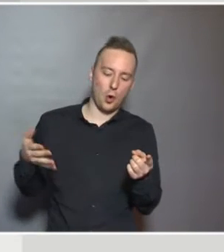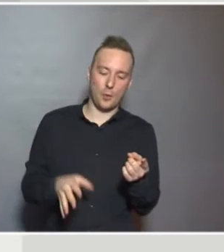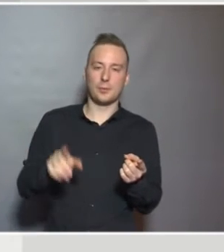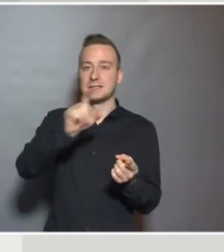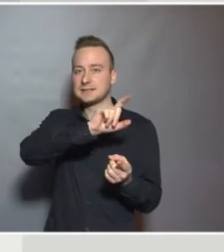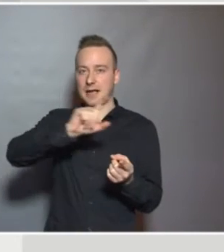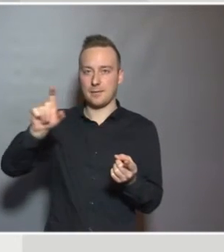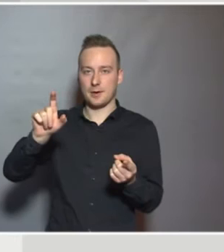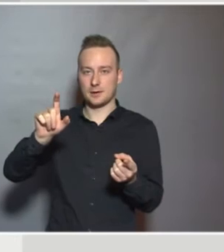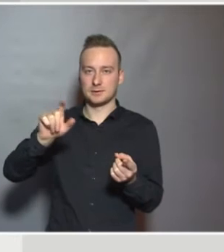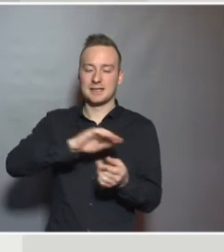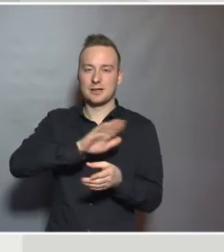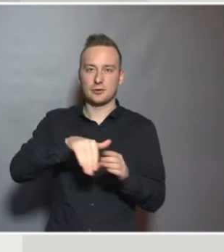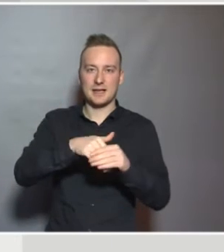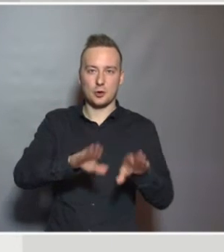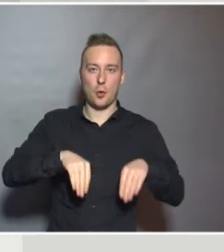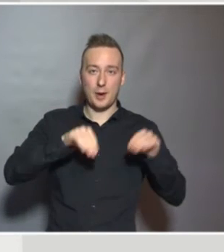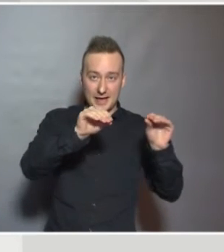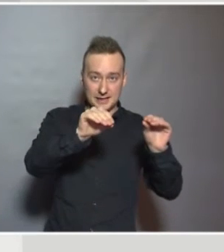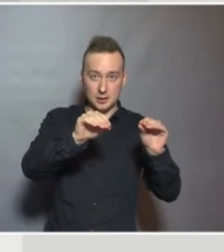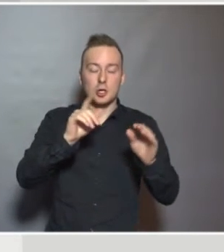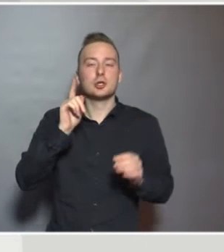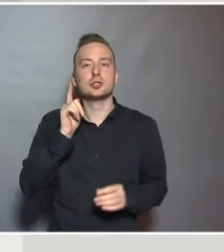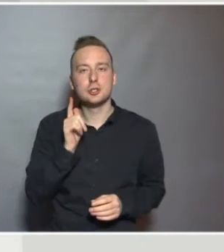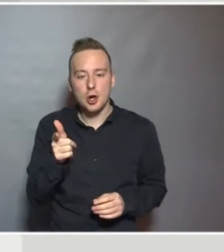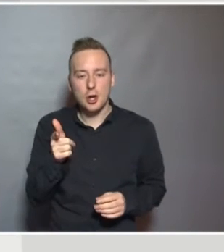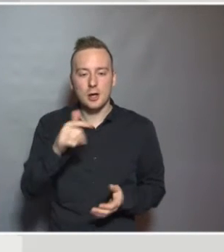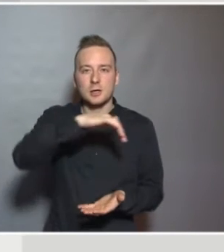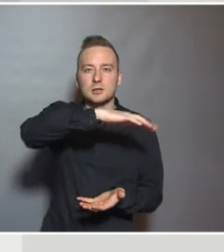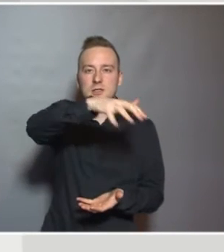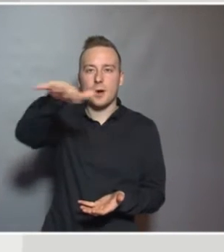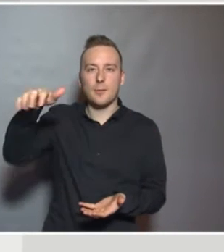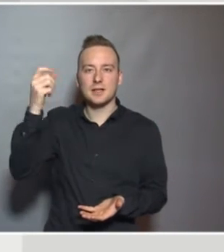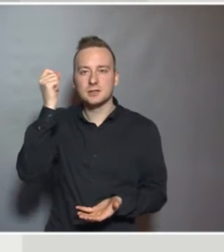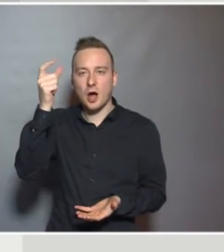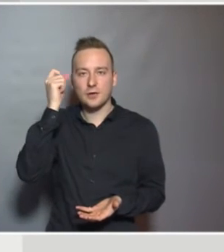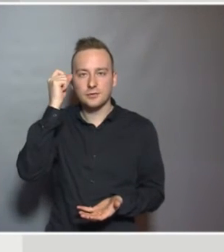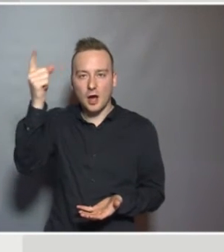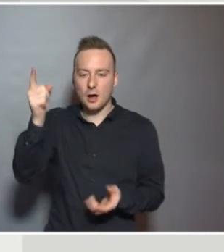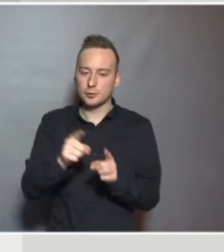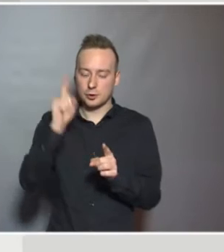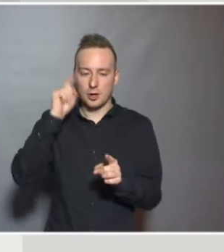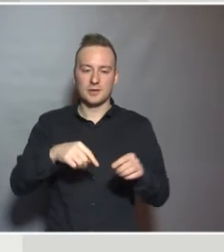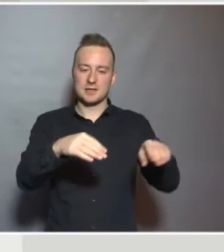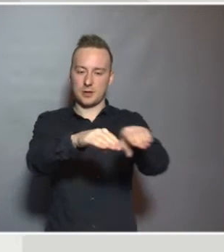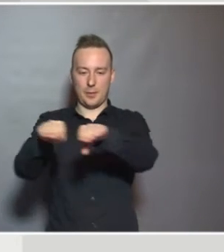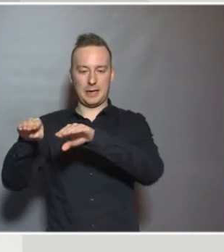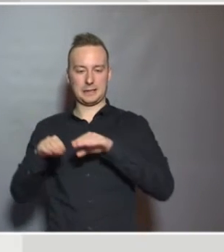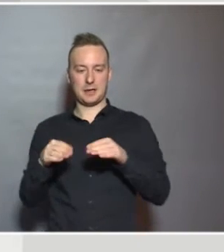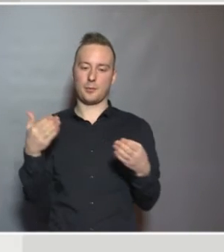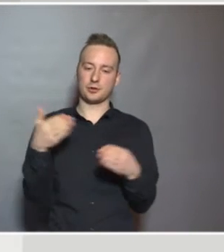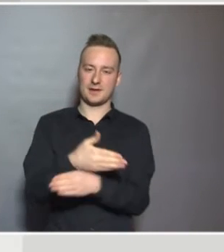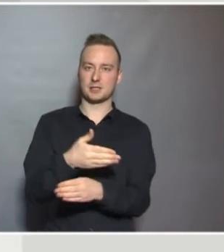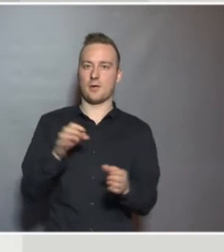of inclusive education to collect data which is comparable across different European